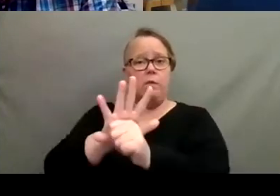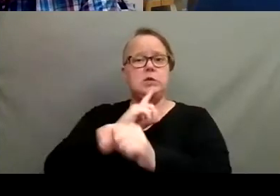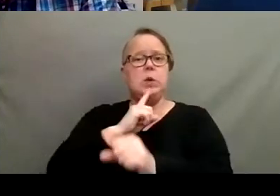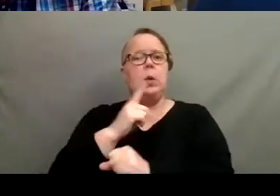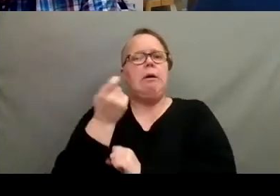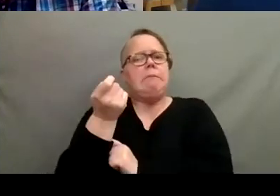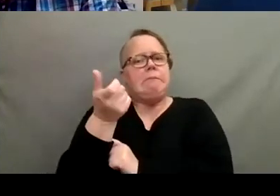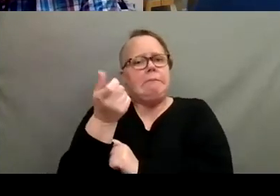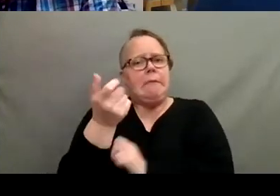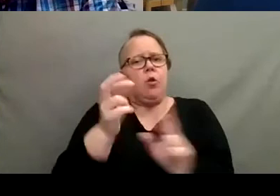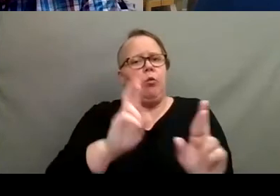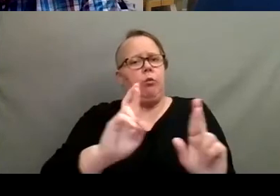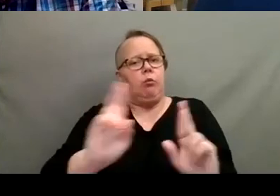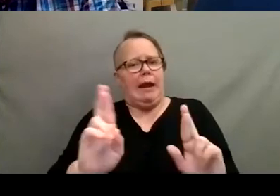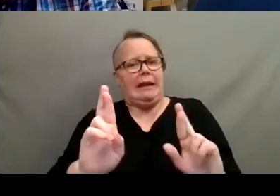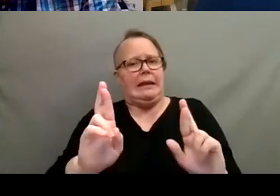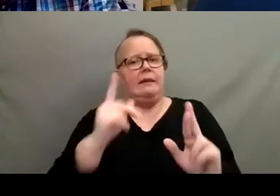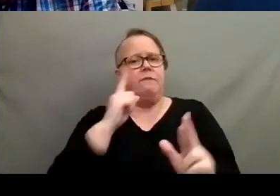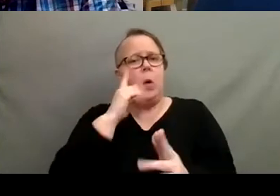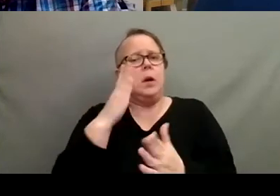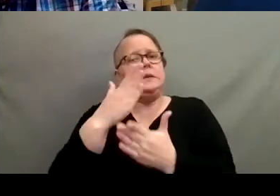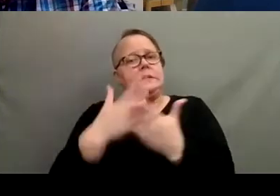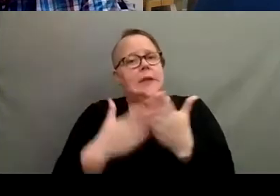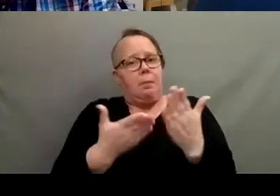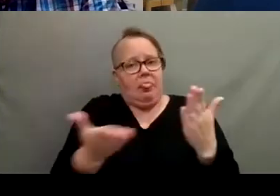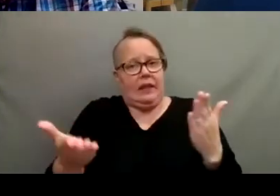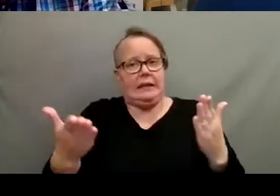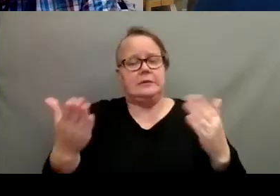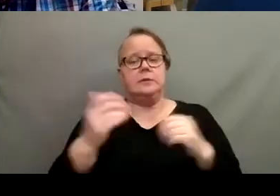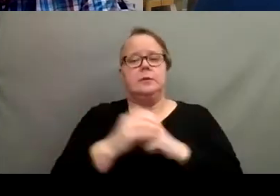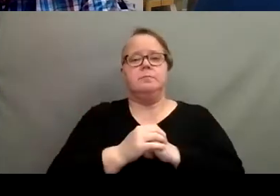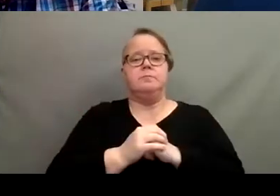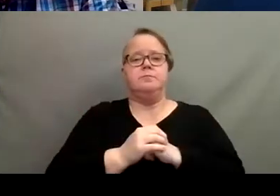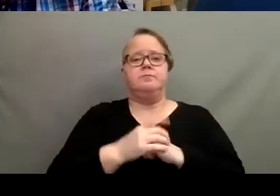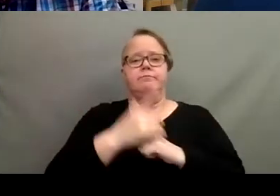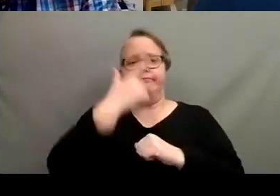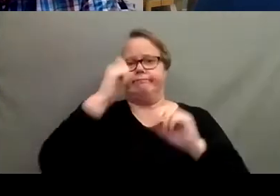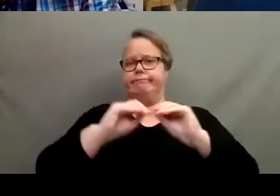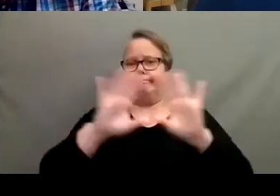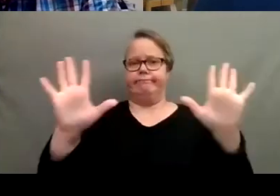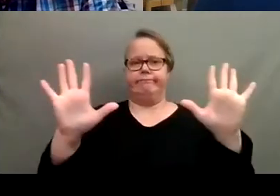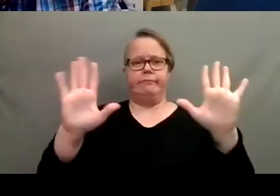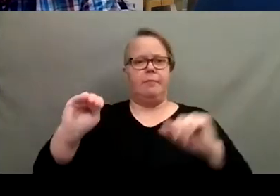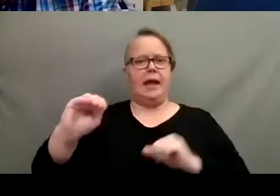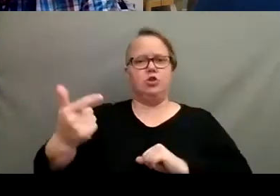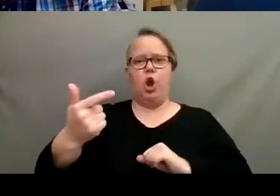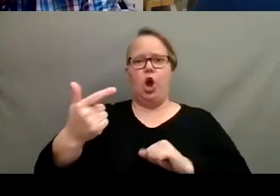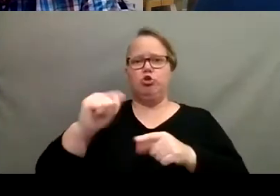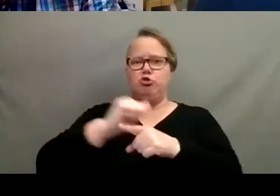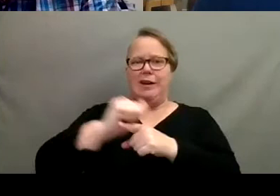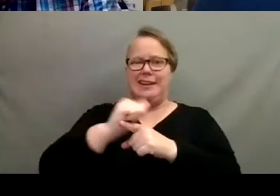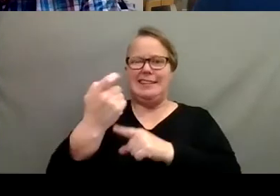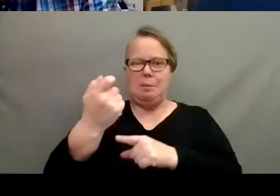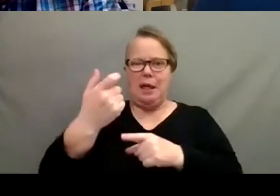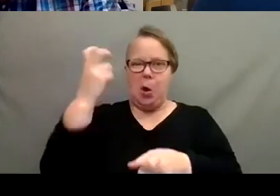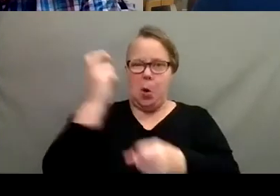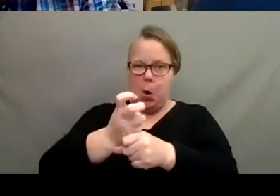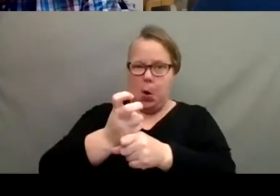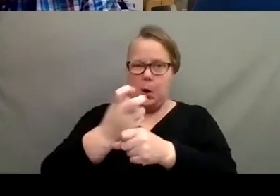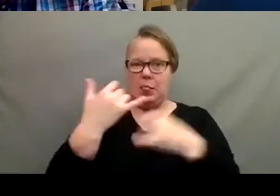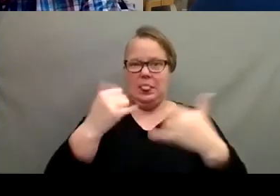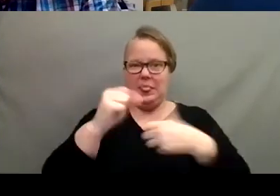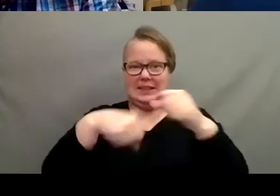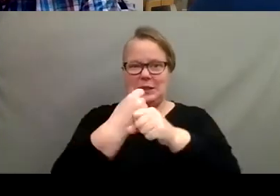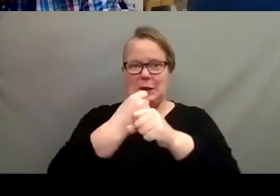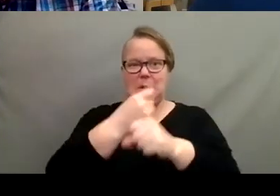prepared for, for some things because, um, obviously master gardener trainings have been a little bit difficult this year because a lot